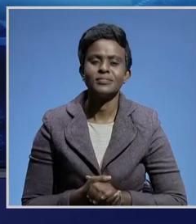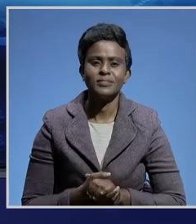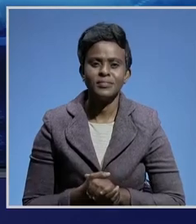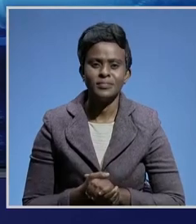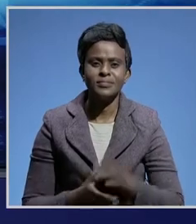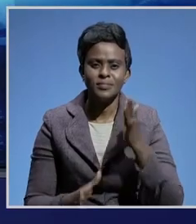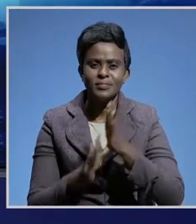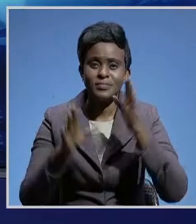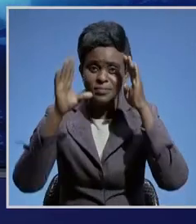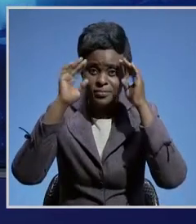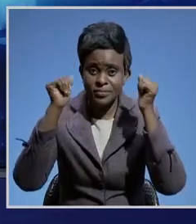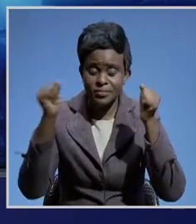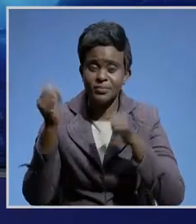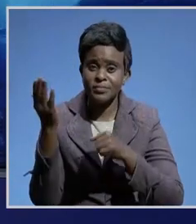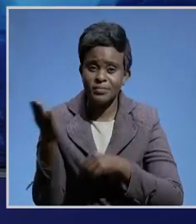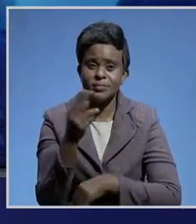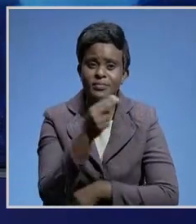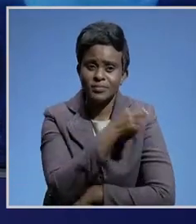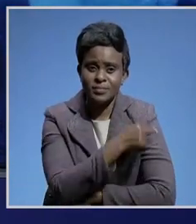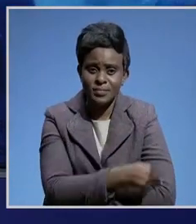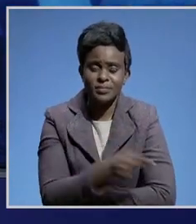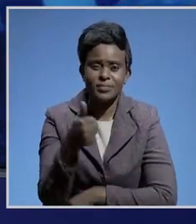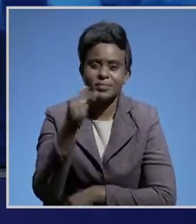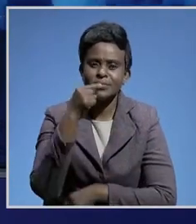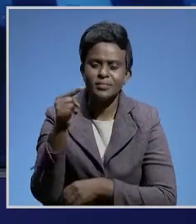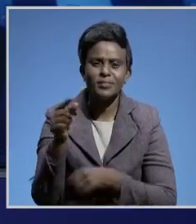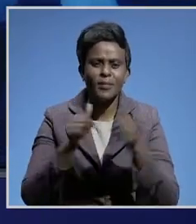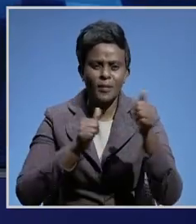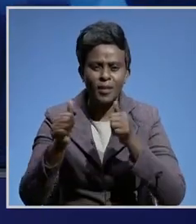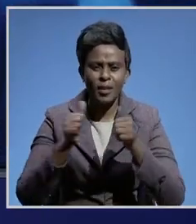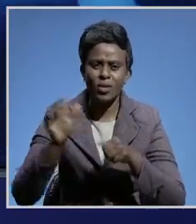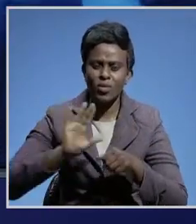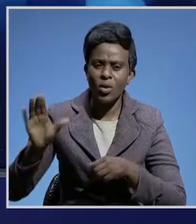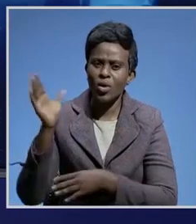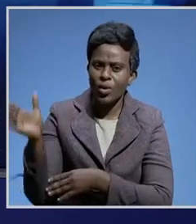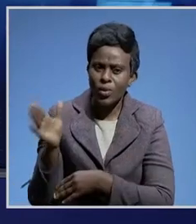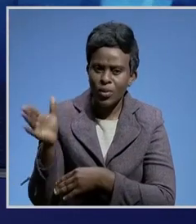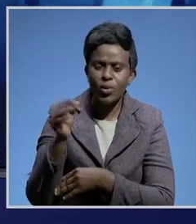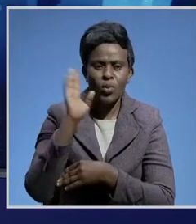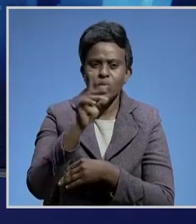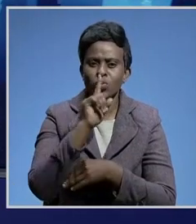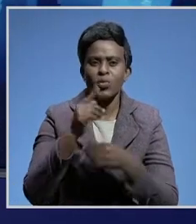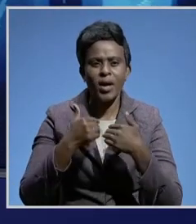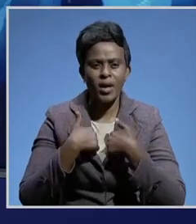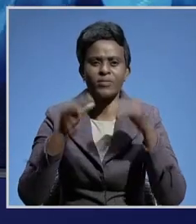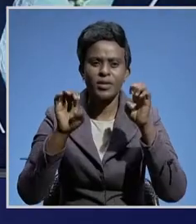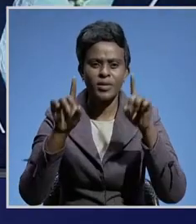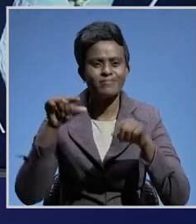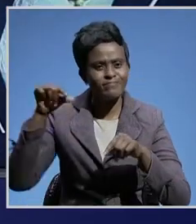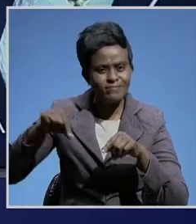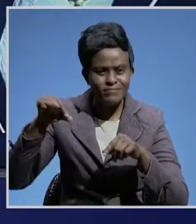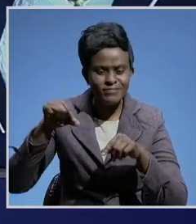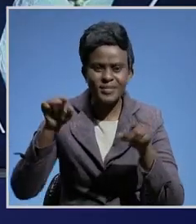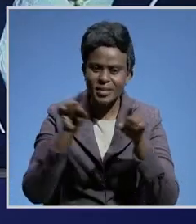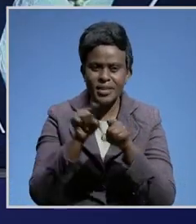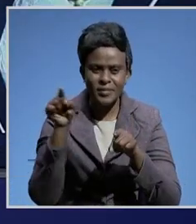Vice President Mutale Nalumango says the UPND administration will ensure the quality of education is not